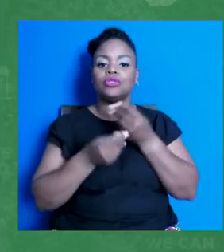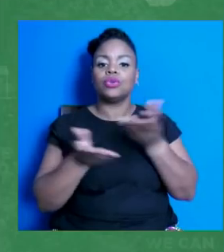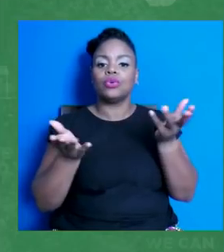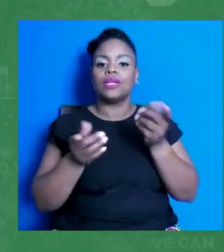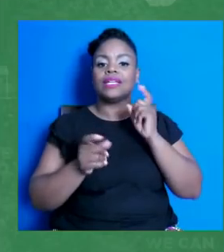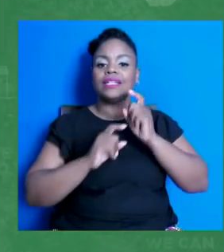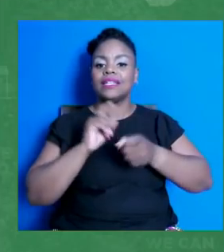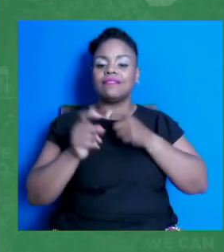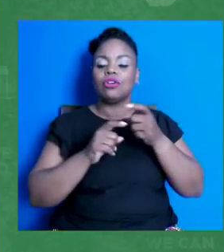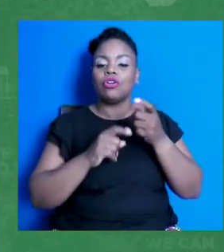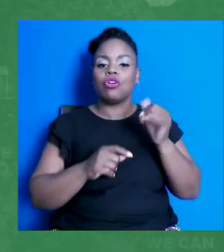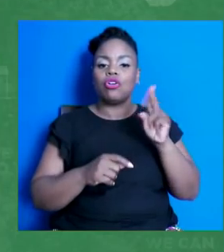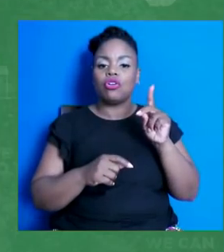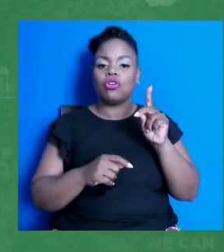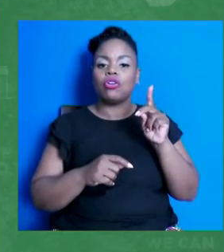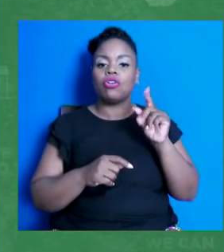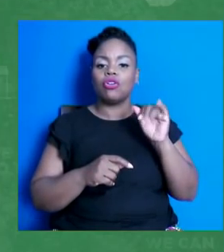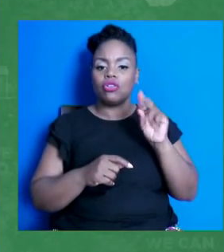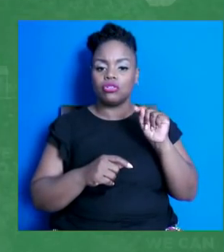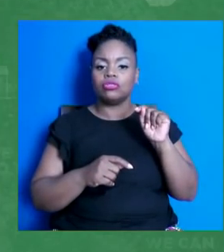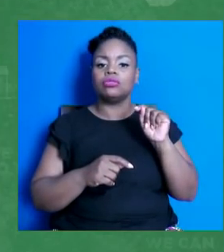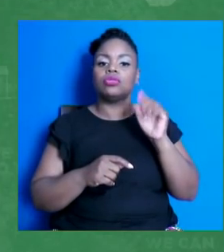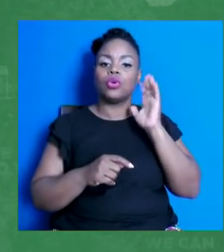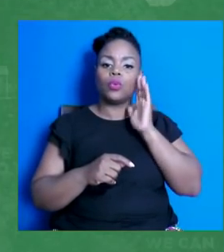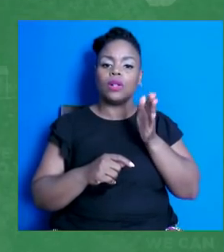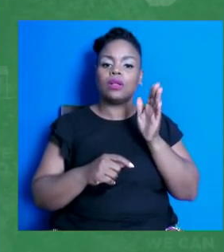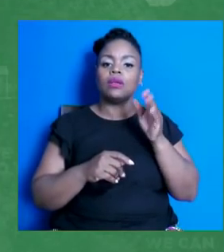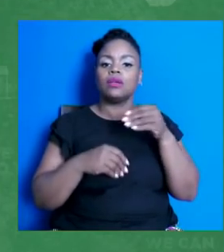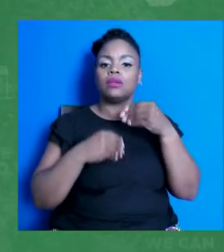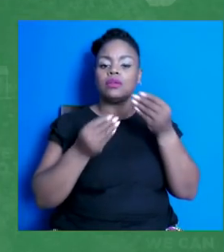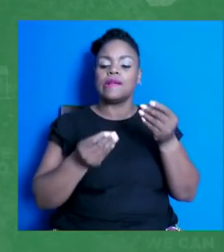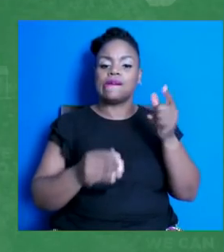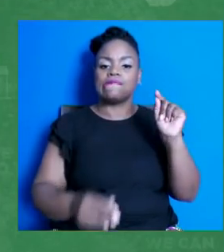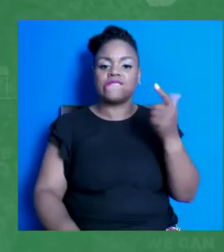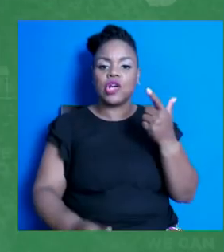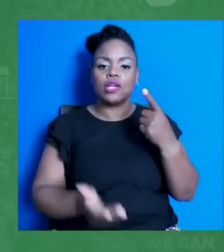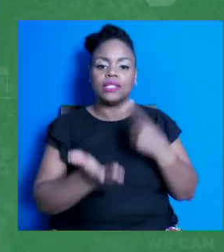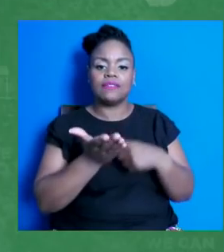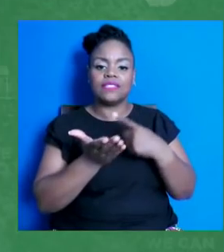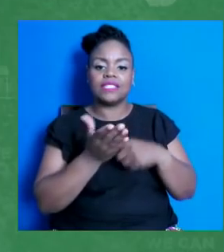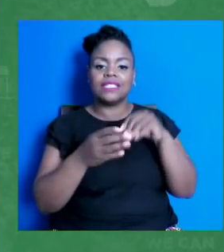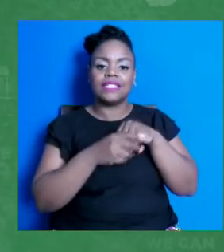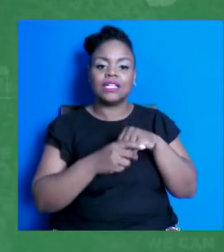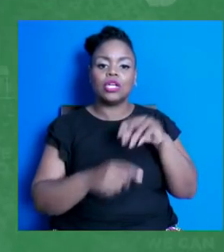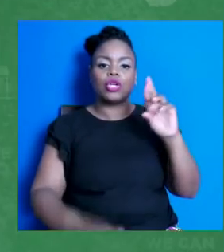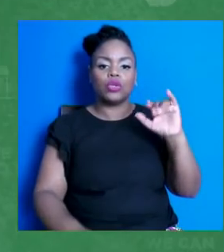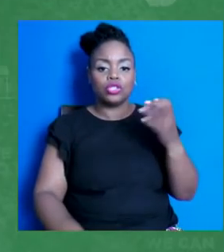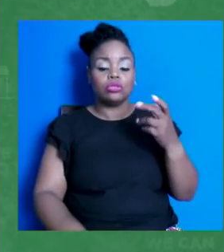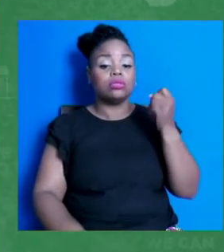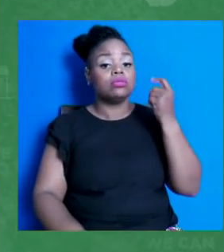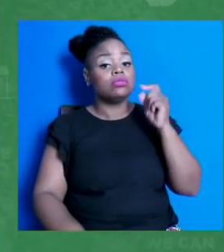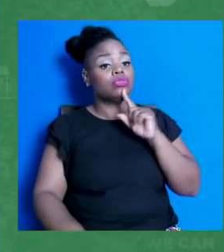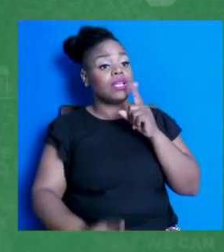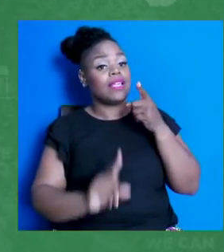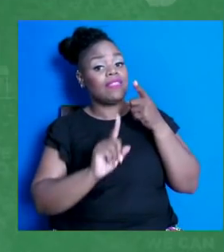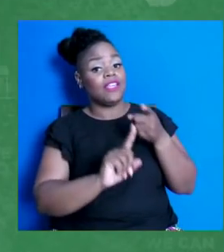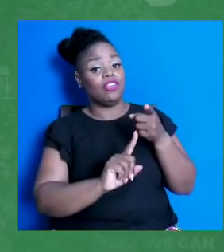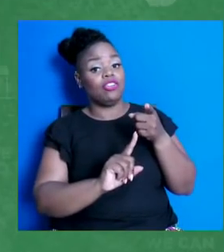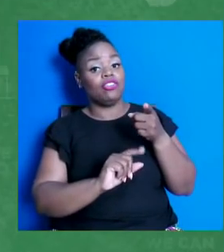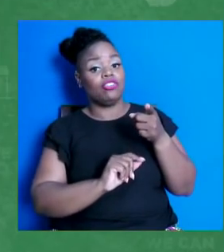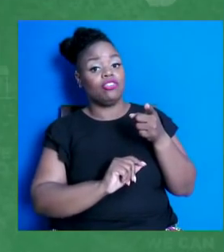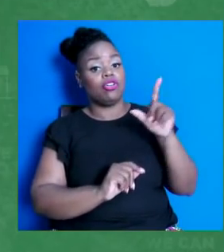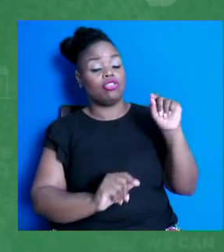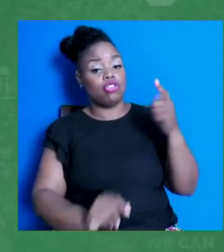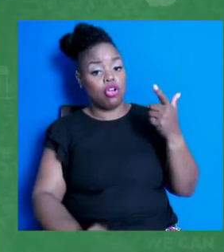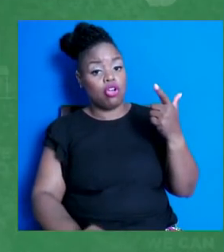folks that are logging conversations within reach. So make sure that you're logging your conversations and we'll be able to